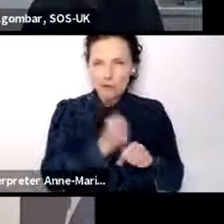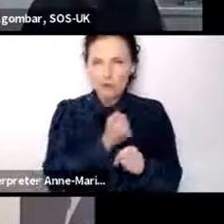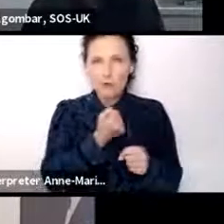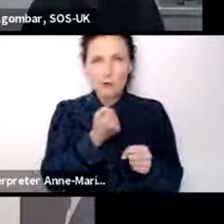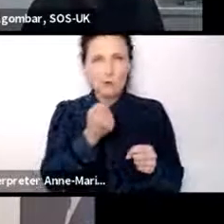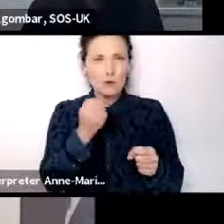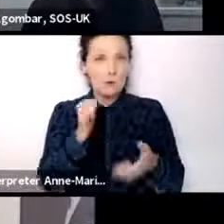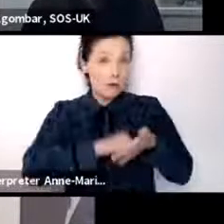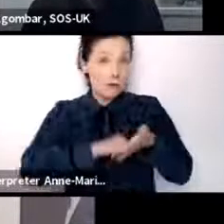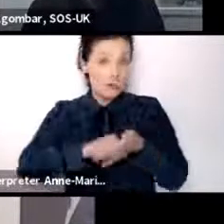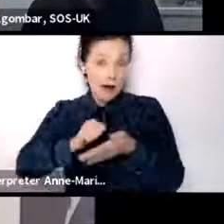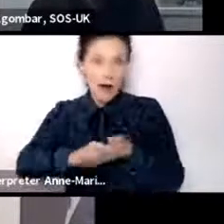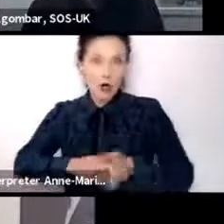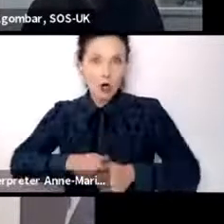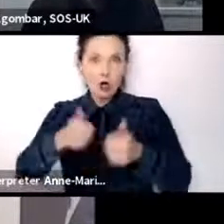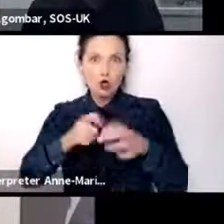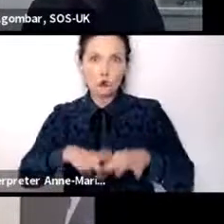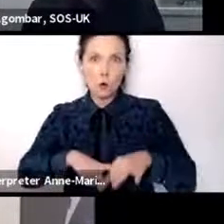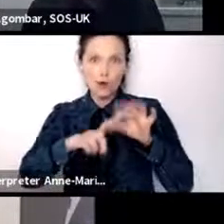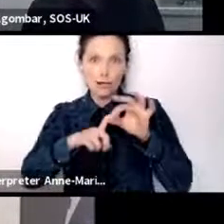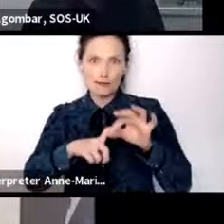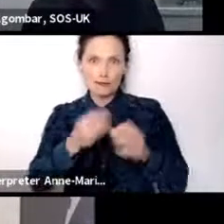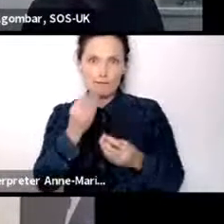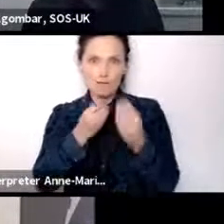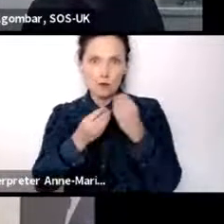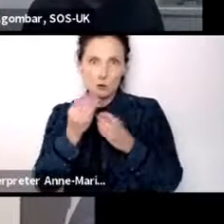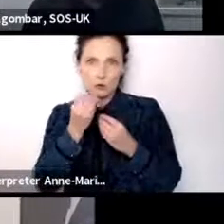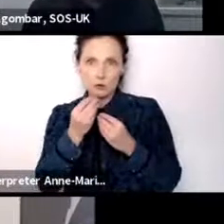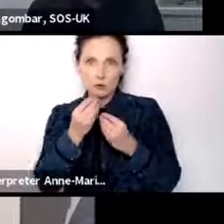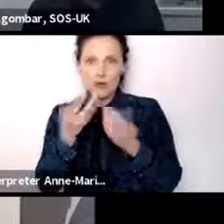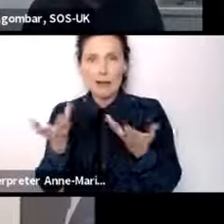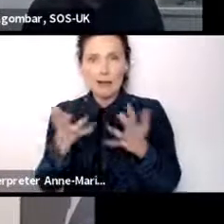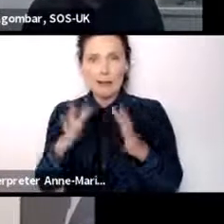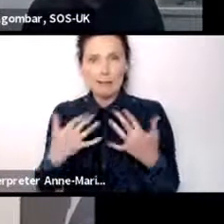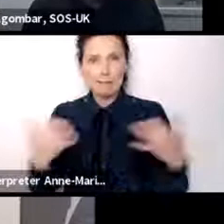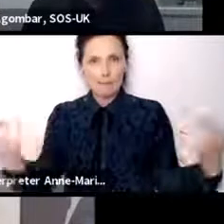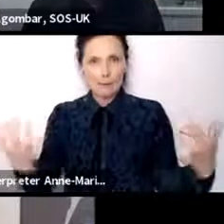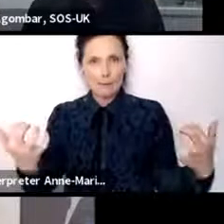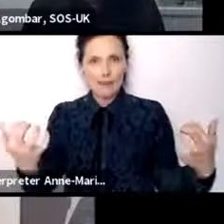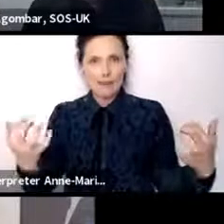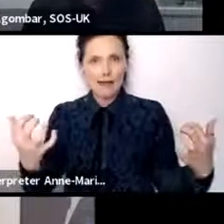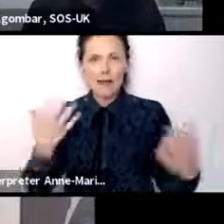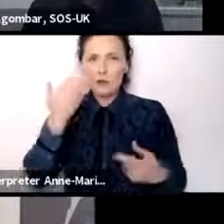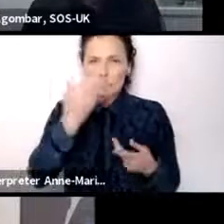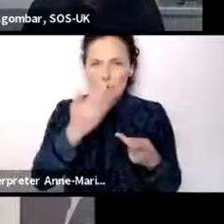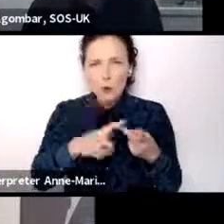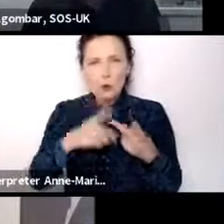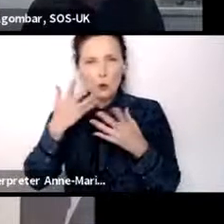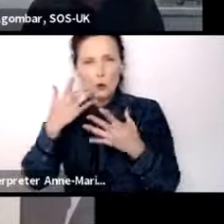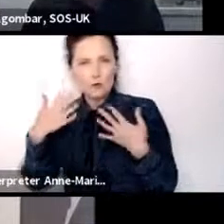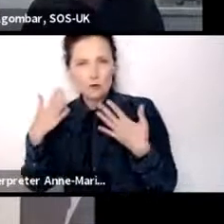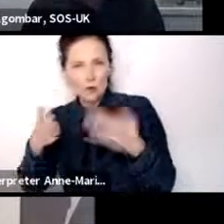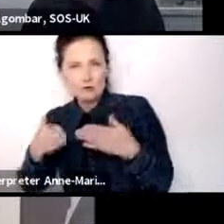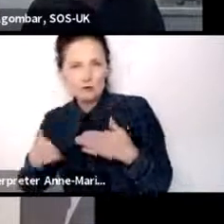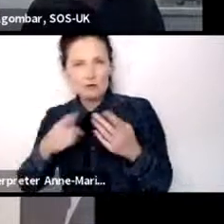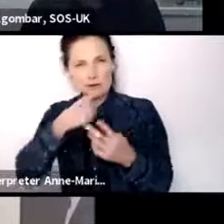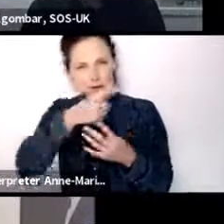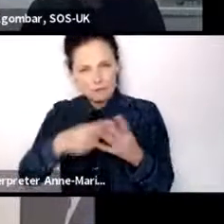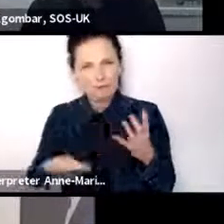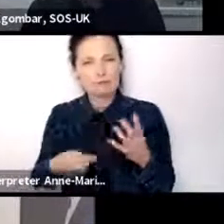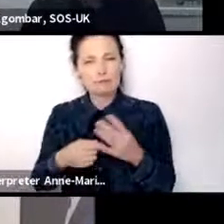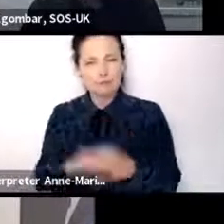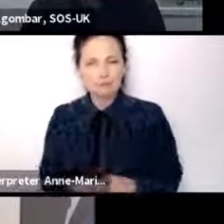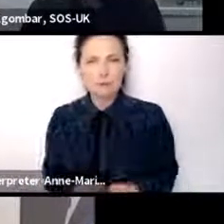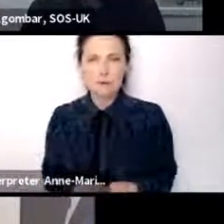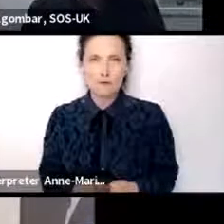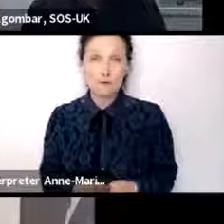good quality food in in our public institutions. I think that is absolutely critical.